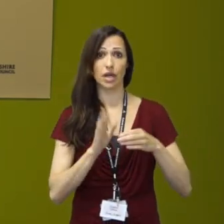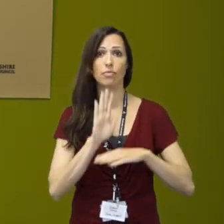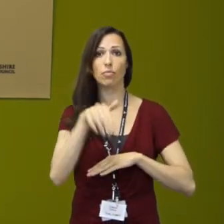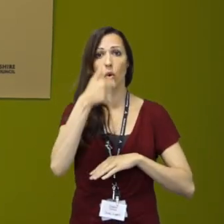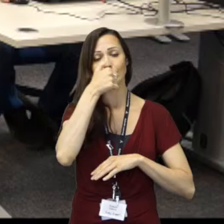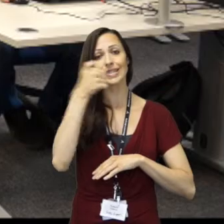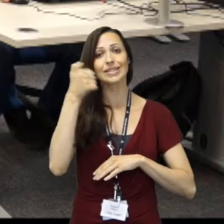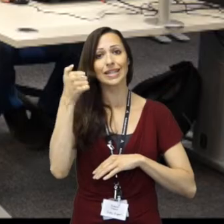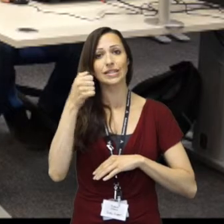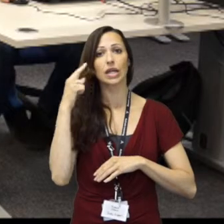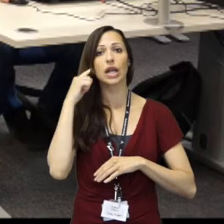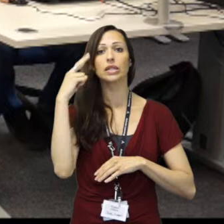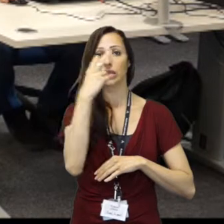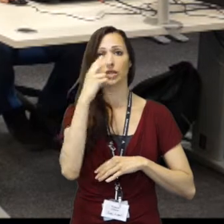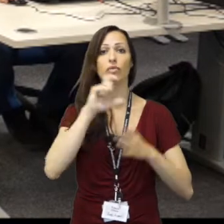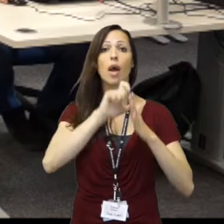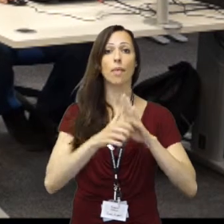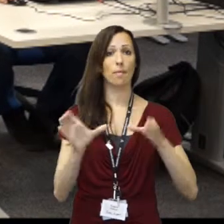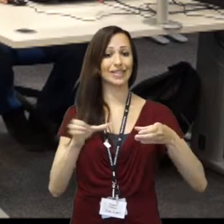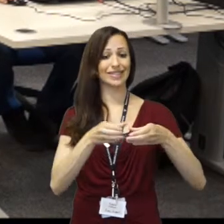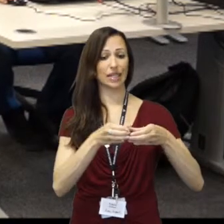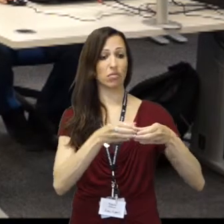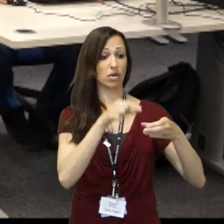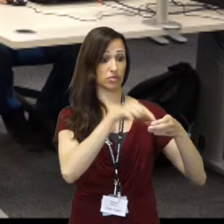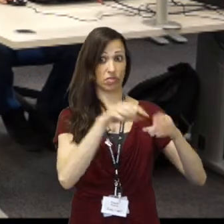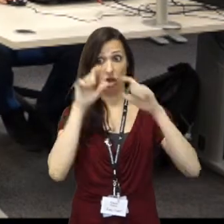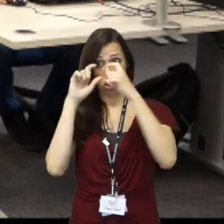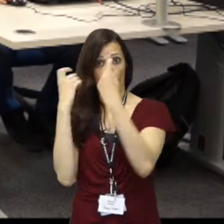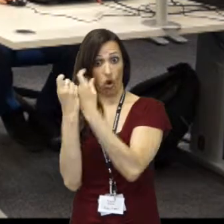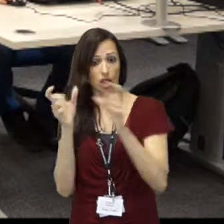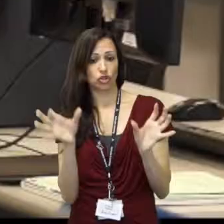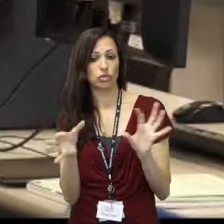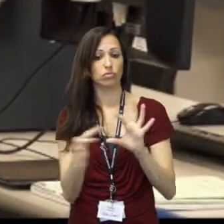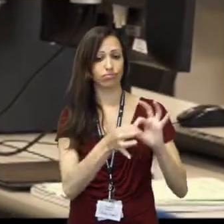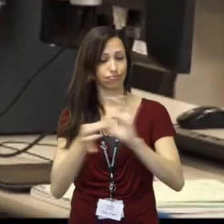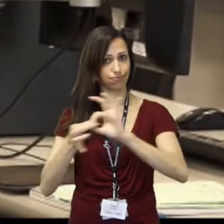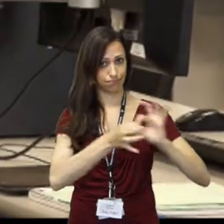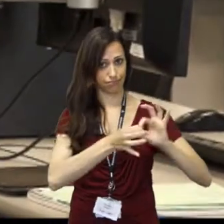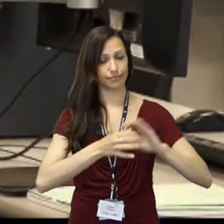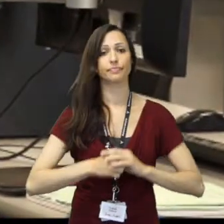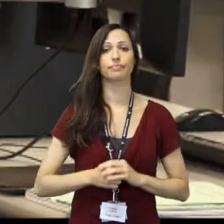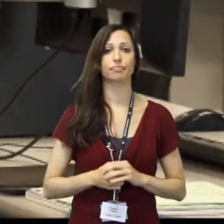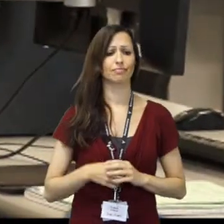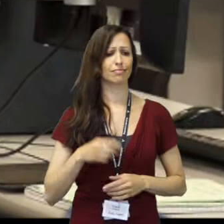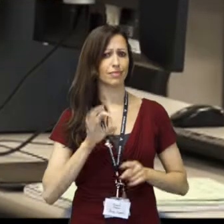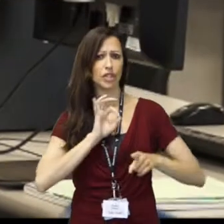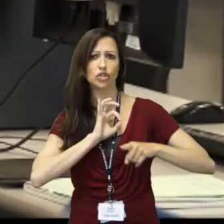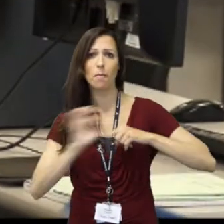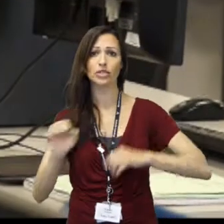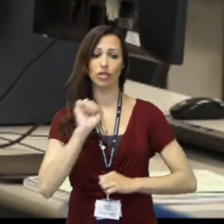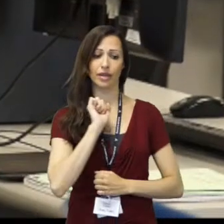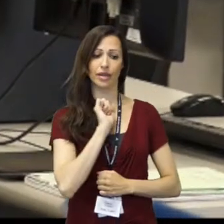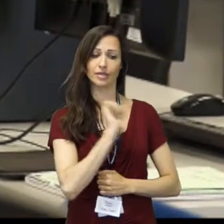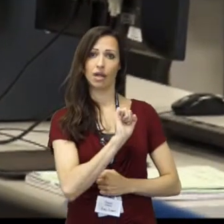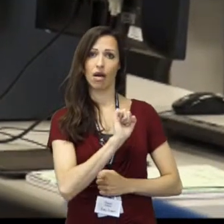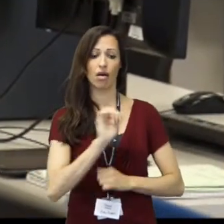College. They specialise in providing support for students with varying degrees of sensory impairment